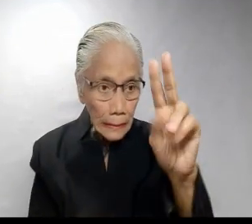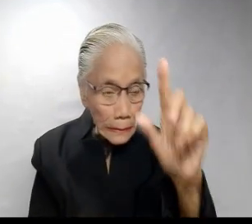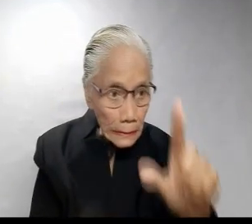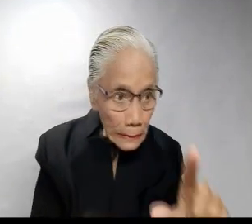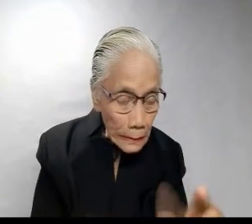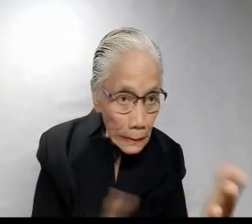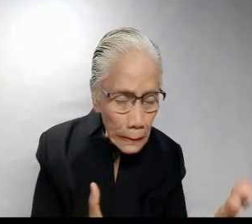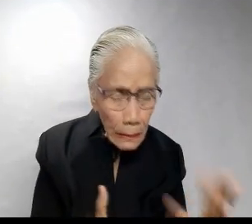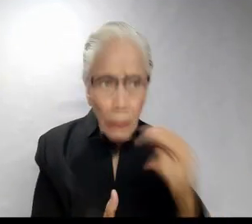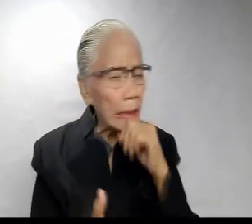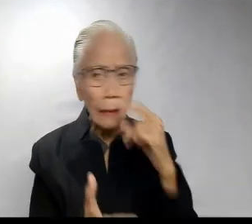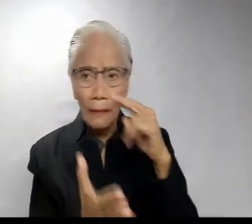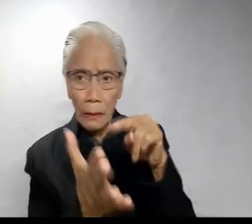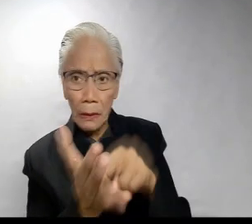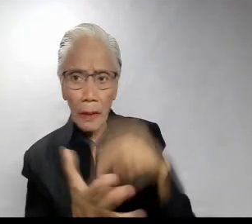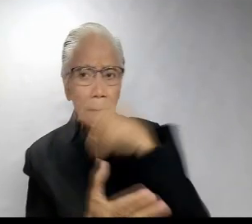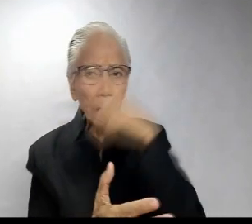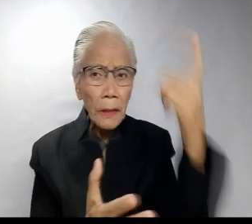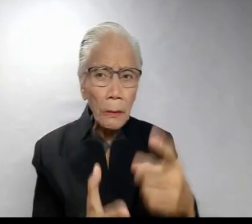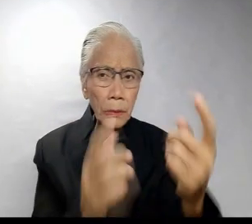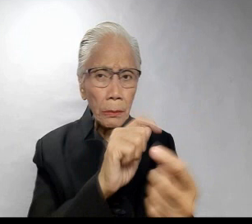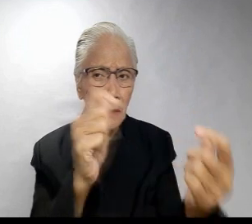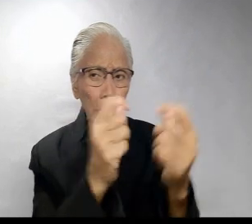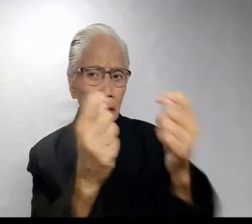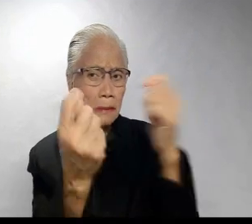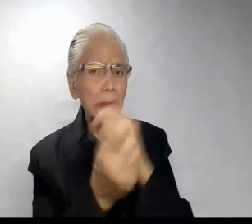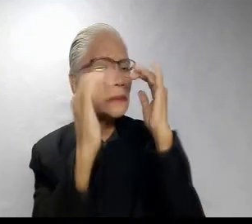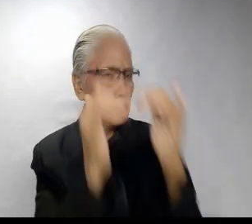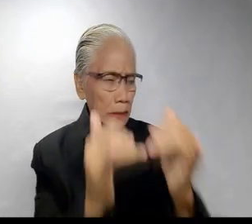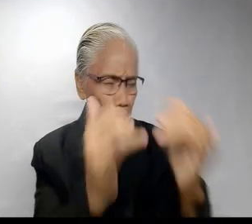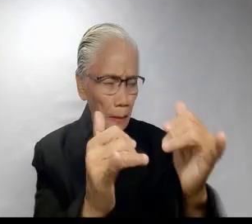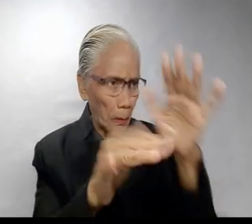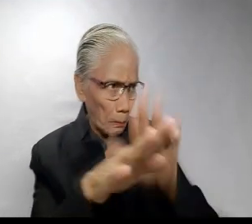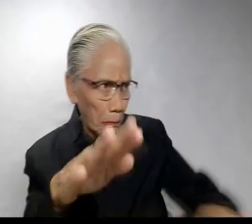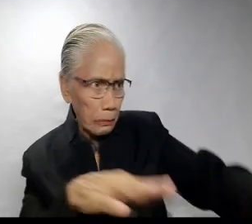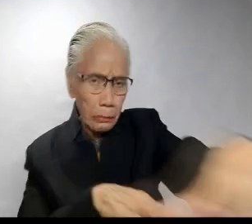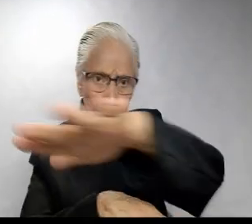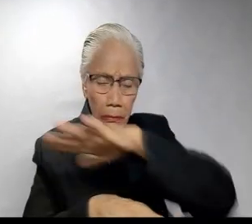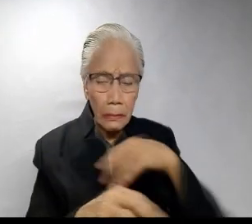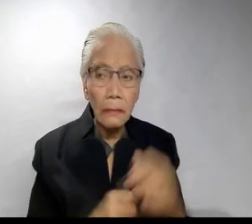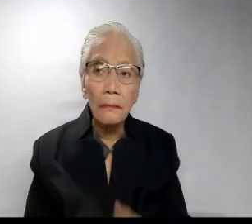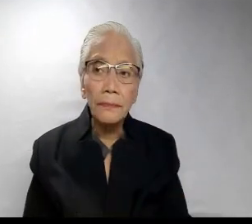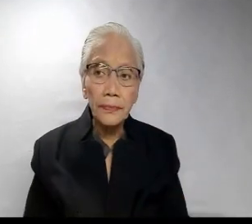burner slowly again, he won't notice, because he'll continue to change to be the same as his surroundings.